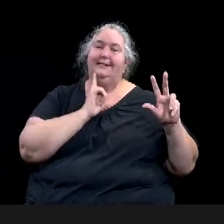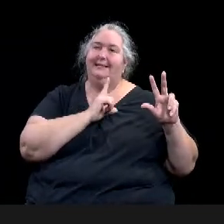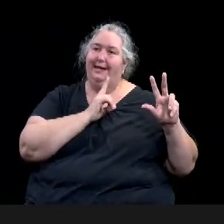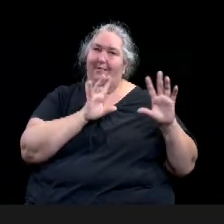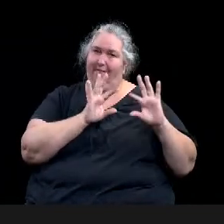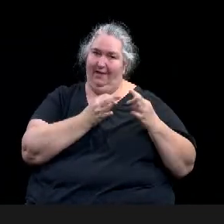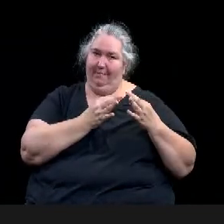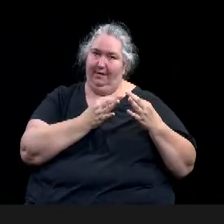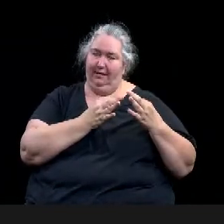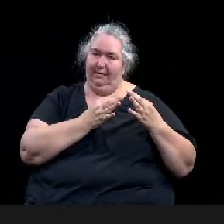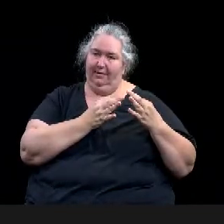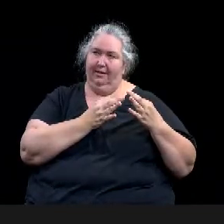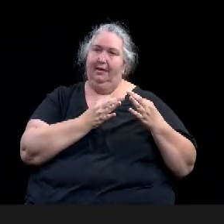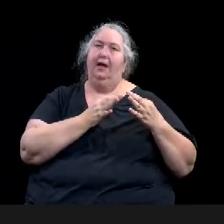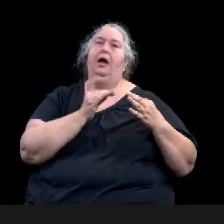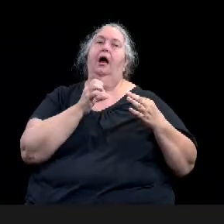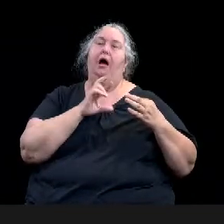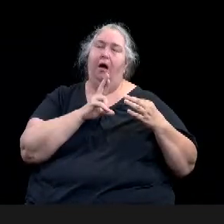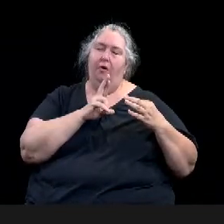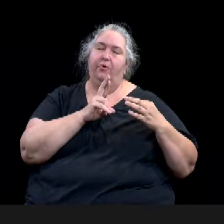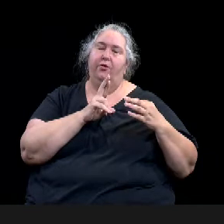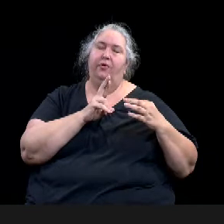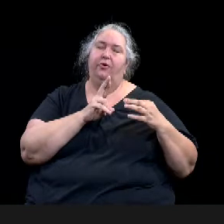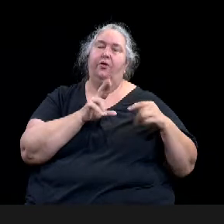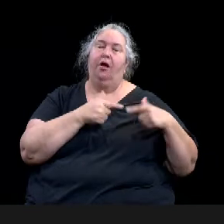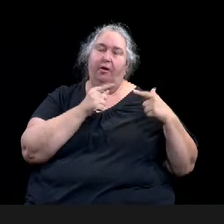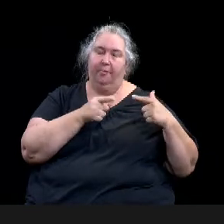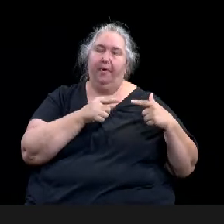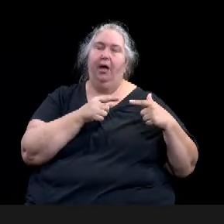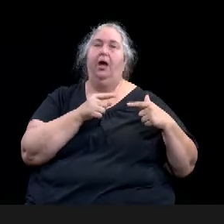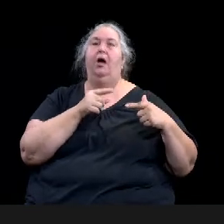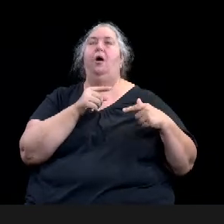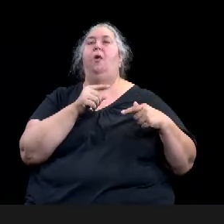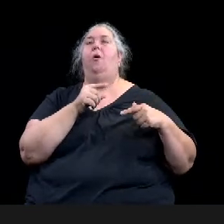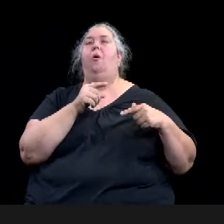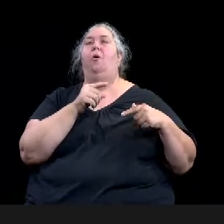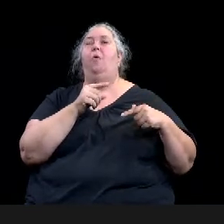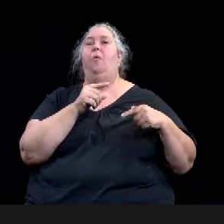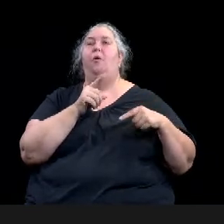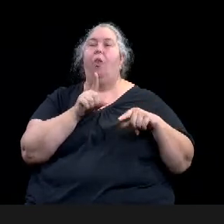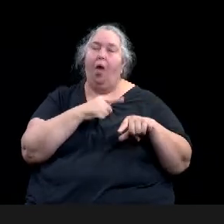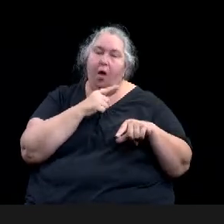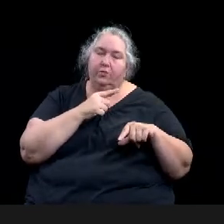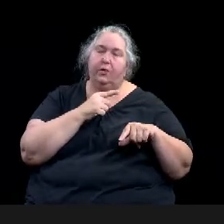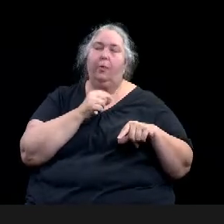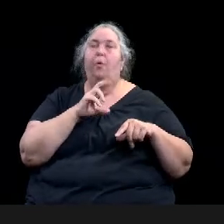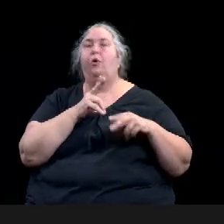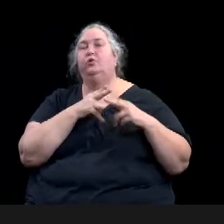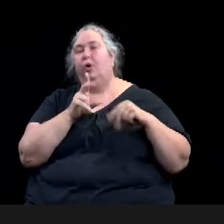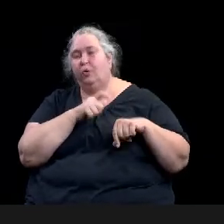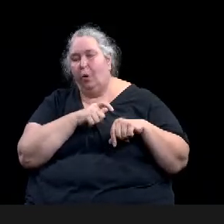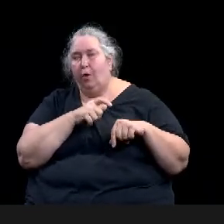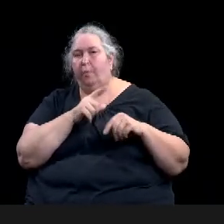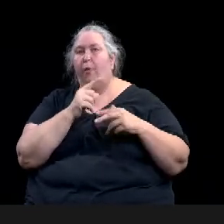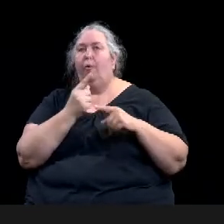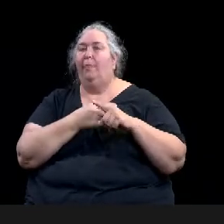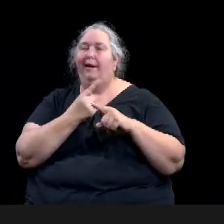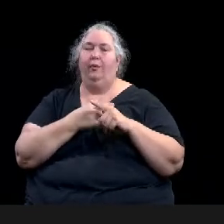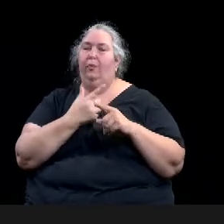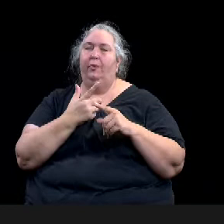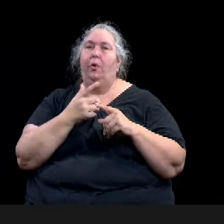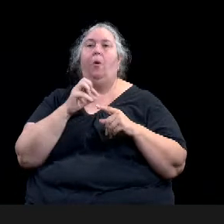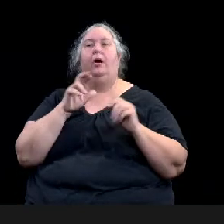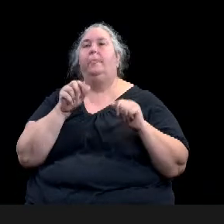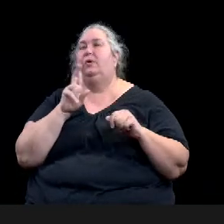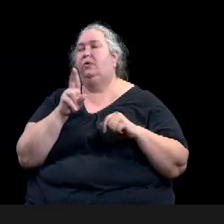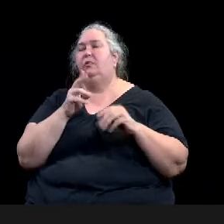in O3, which could be an office use, a limited commercial, you know, subject to meeting all the other development standards for those uses.